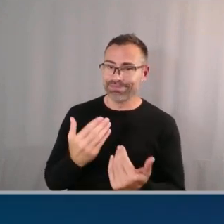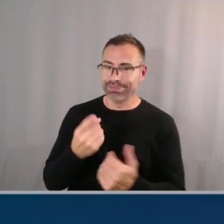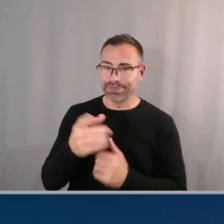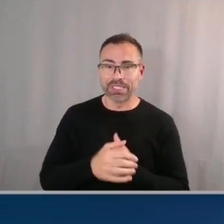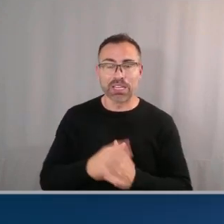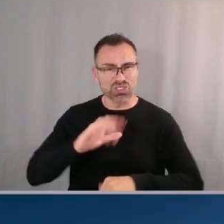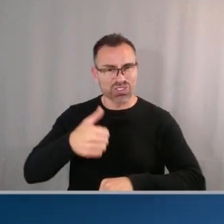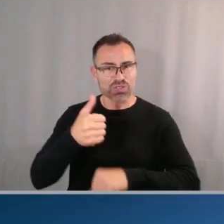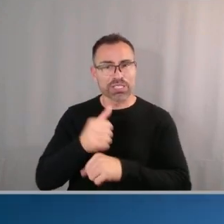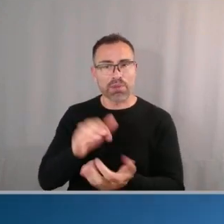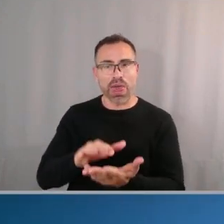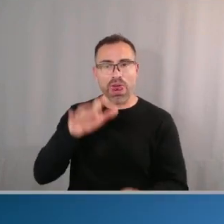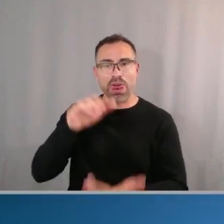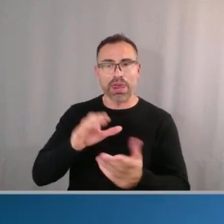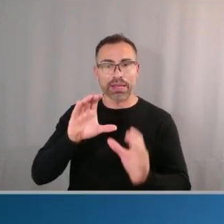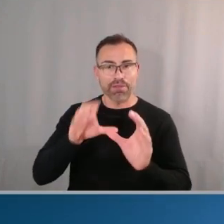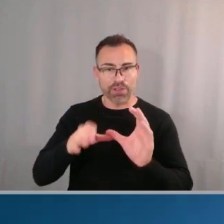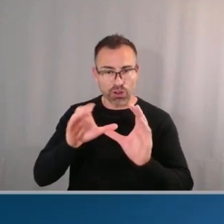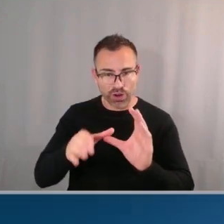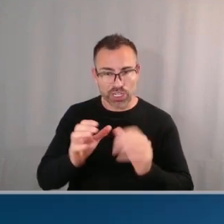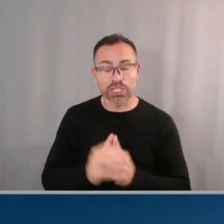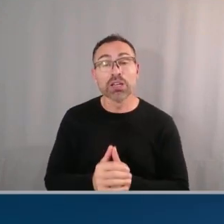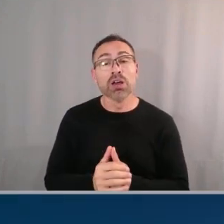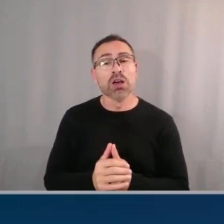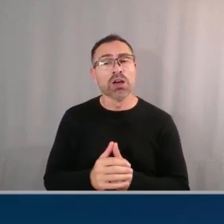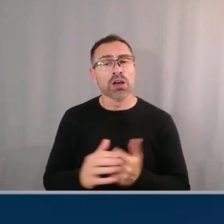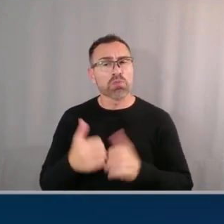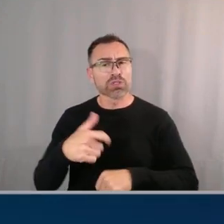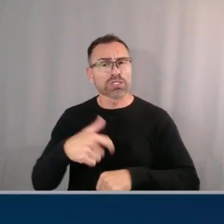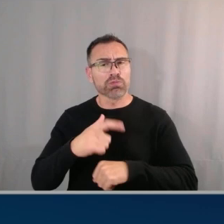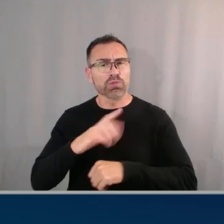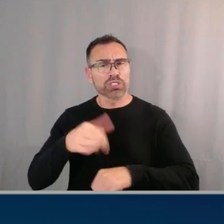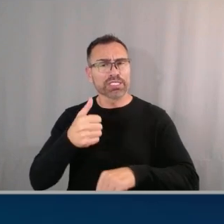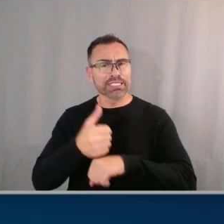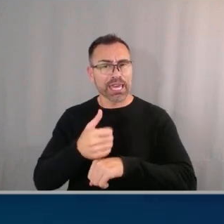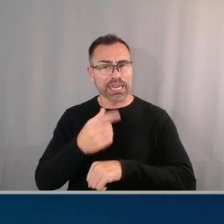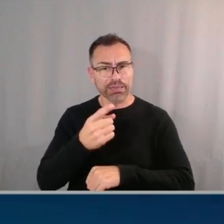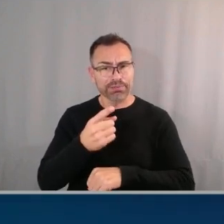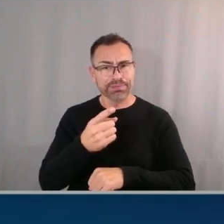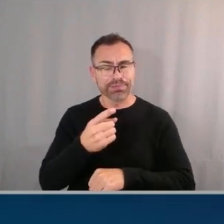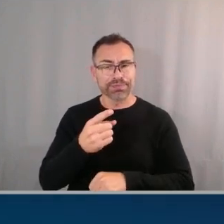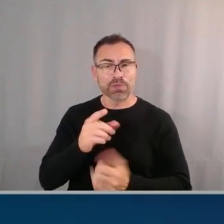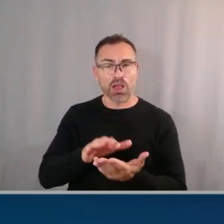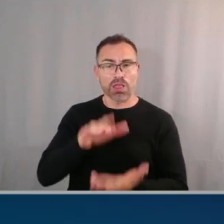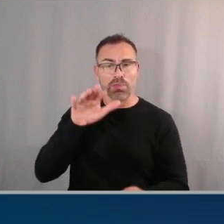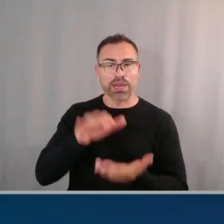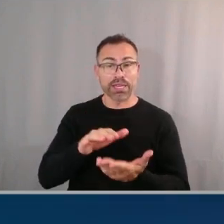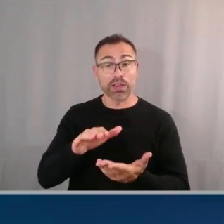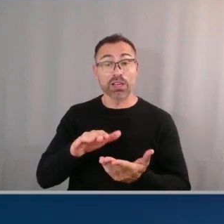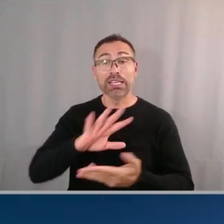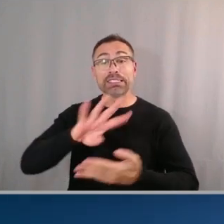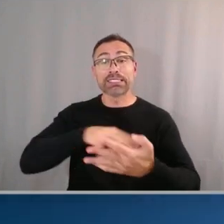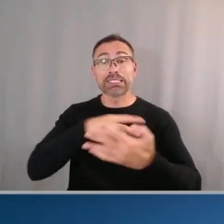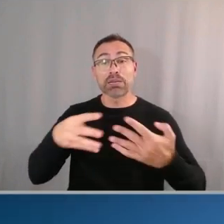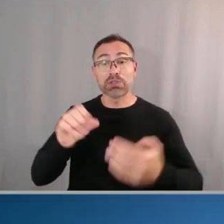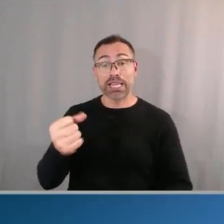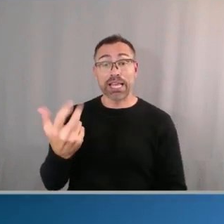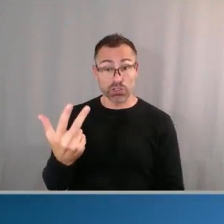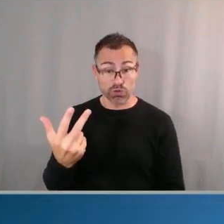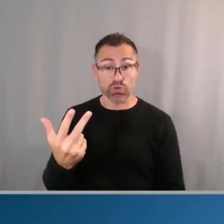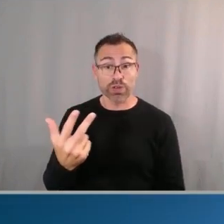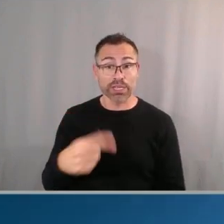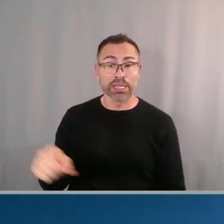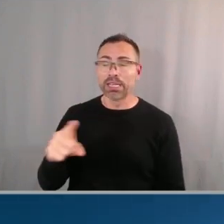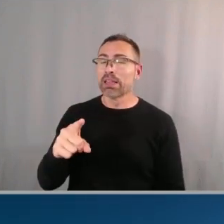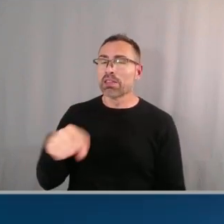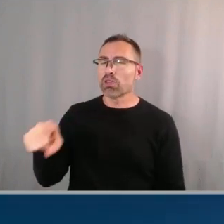configuration and really what you're setting up like I said your metadata goes to s3 tables which are iceberg tables you can query